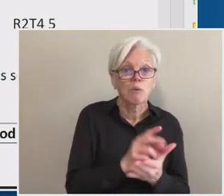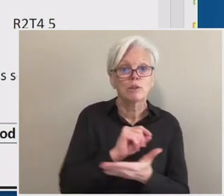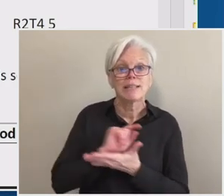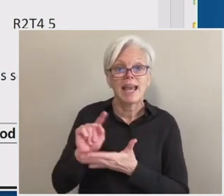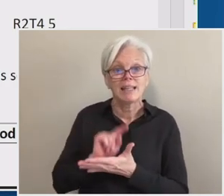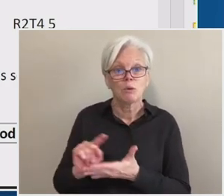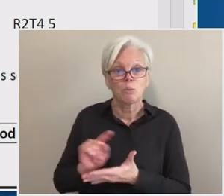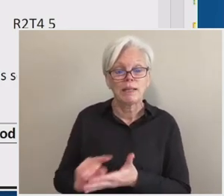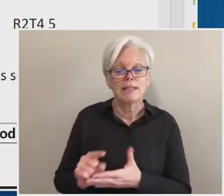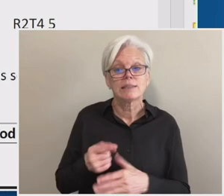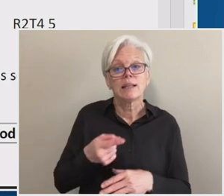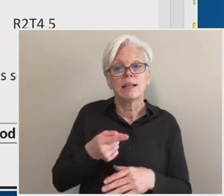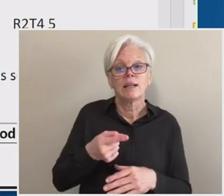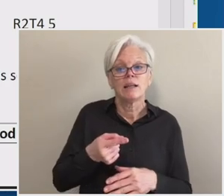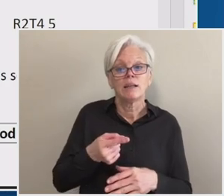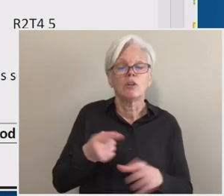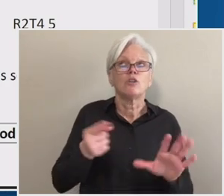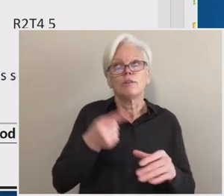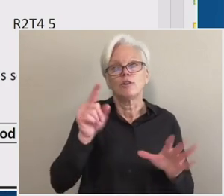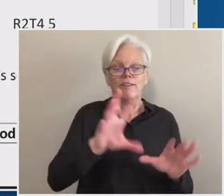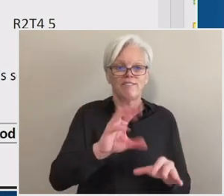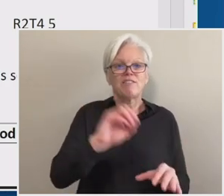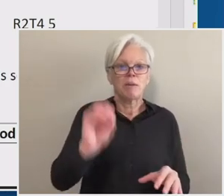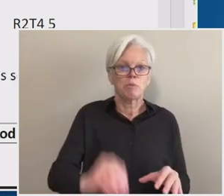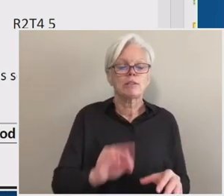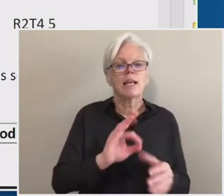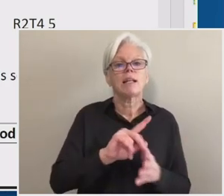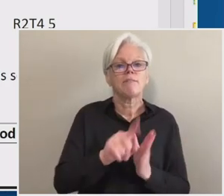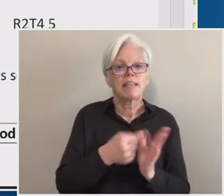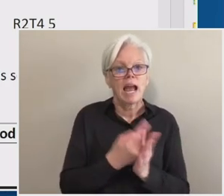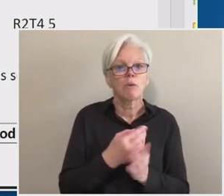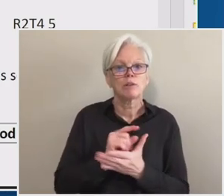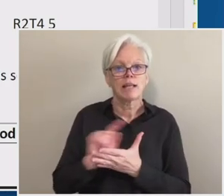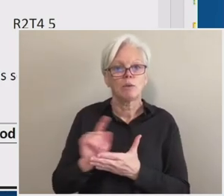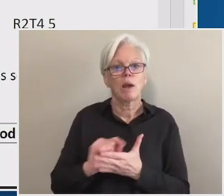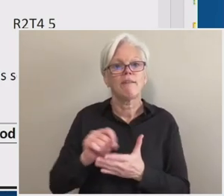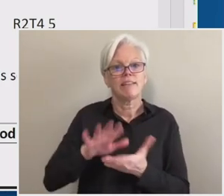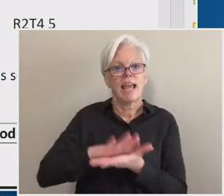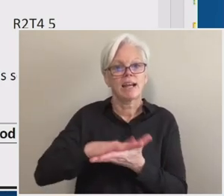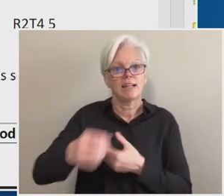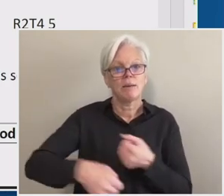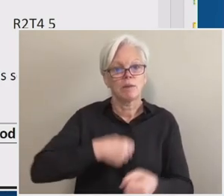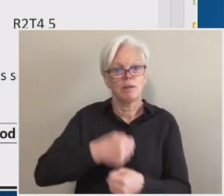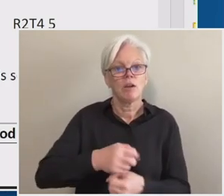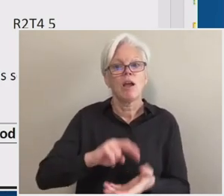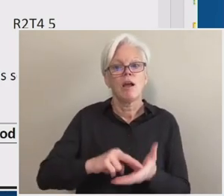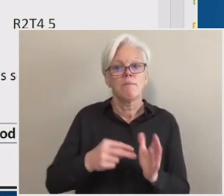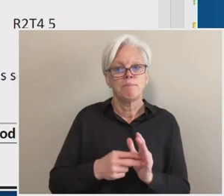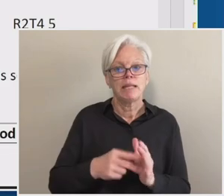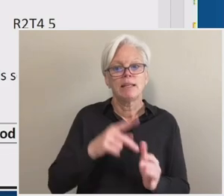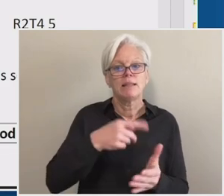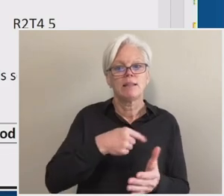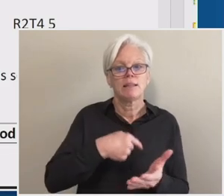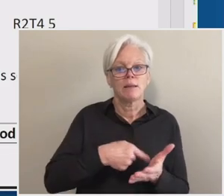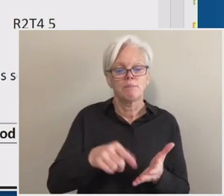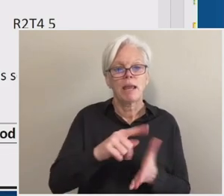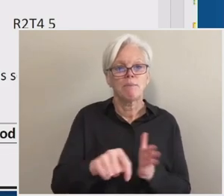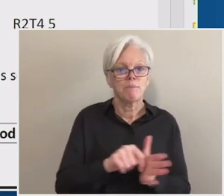half of the half the hours and the weeks in the academic year, which means they have to complete the payment period of 450 hours.